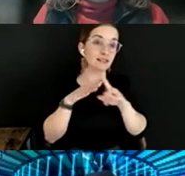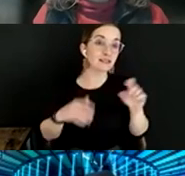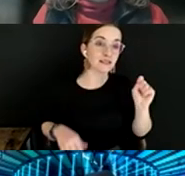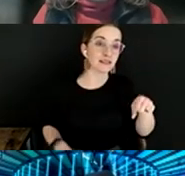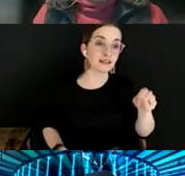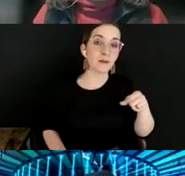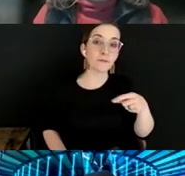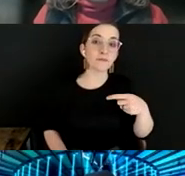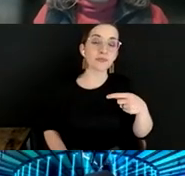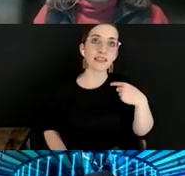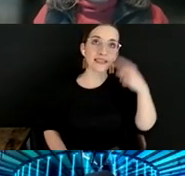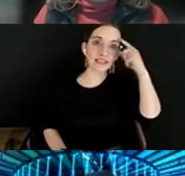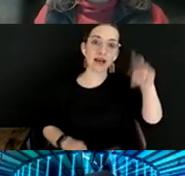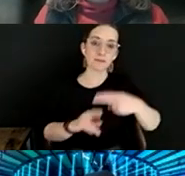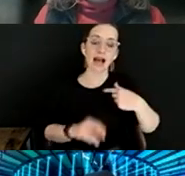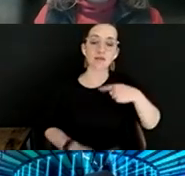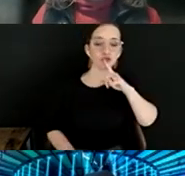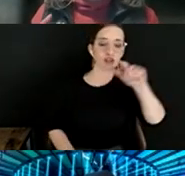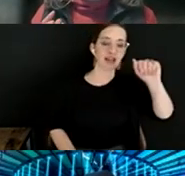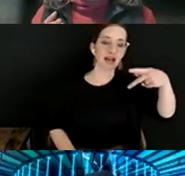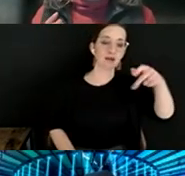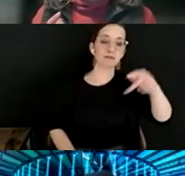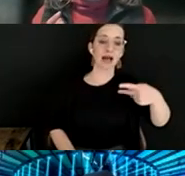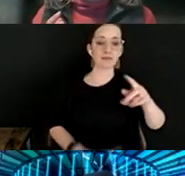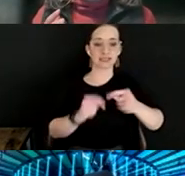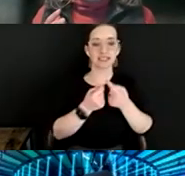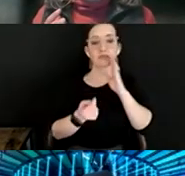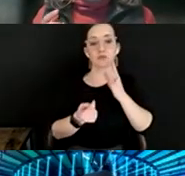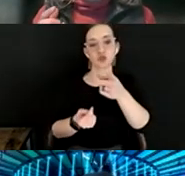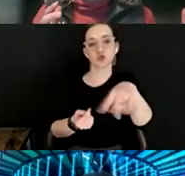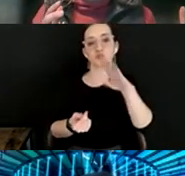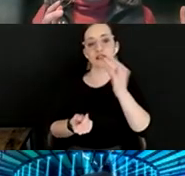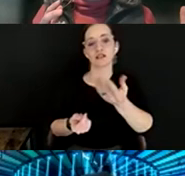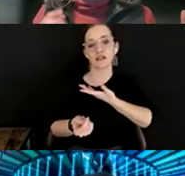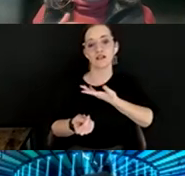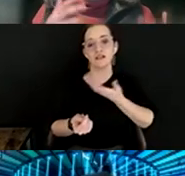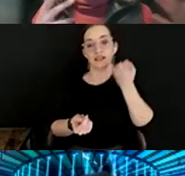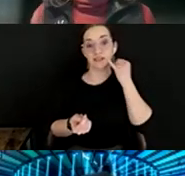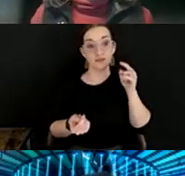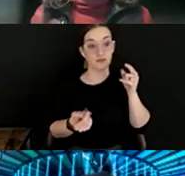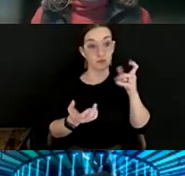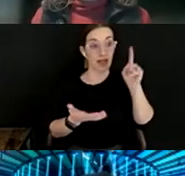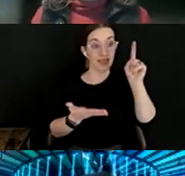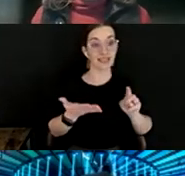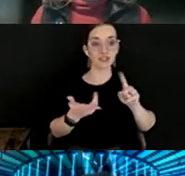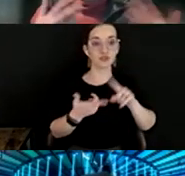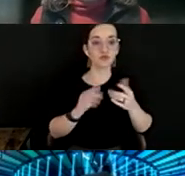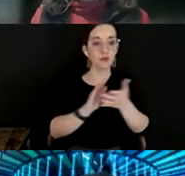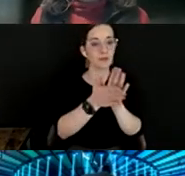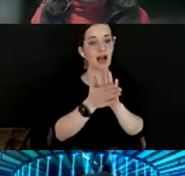the APAP team will hear from you about whether you want these to be areas of exploration,